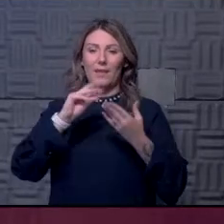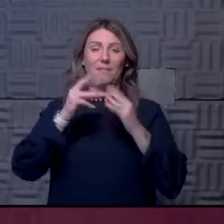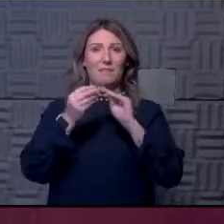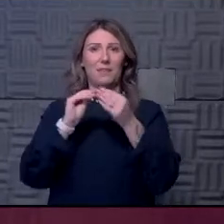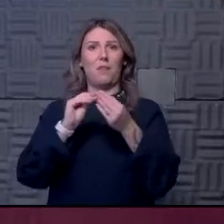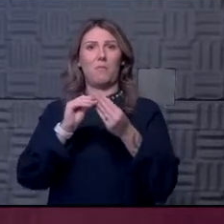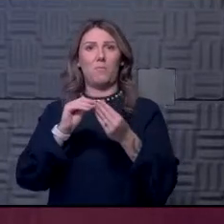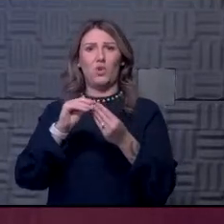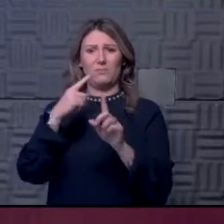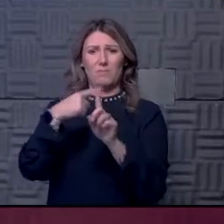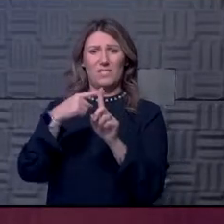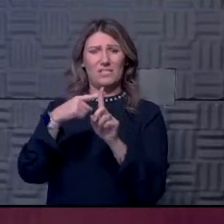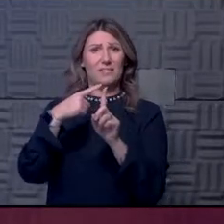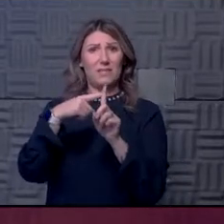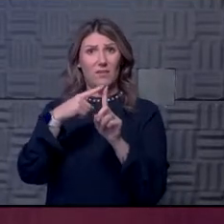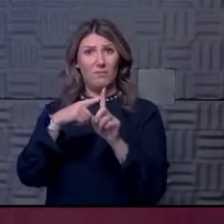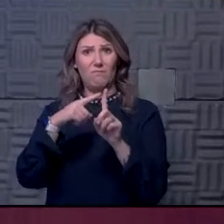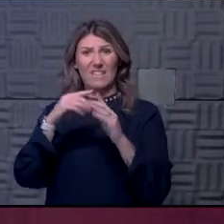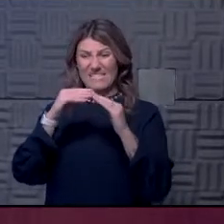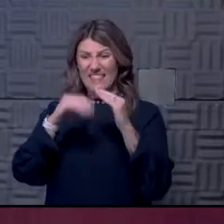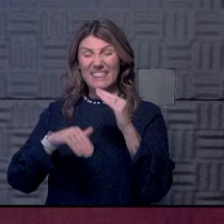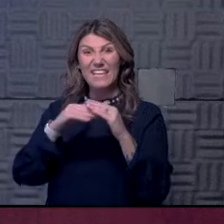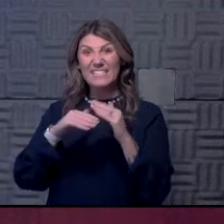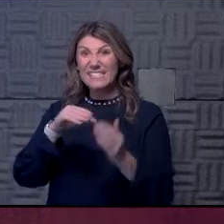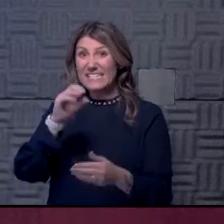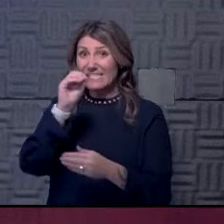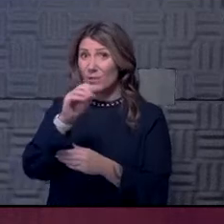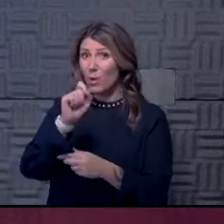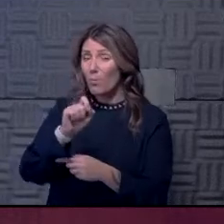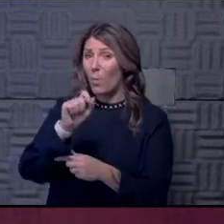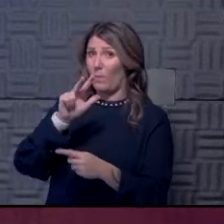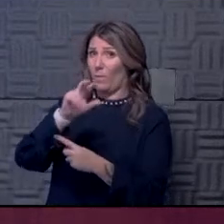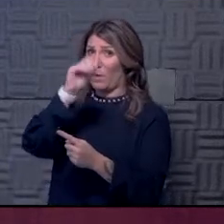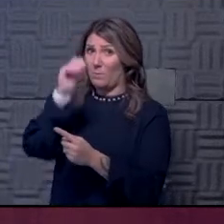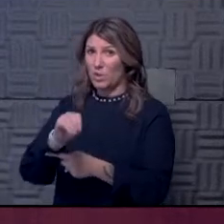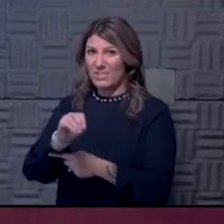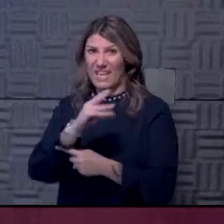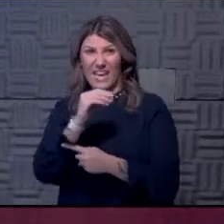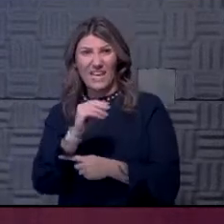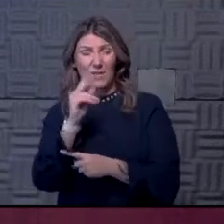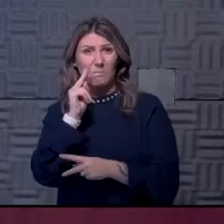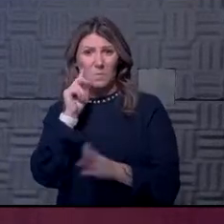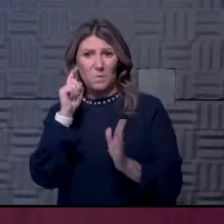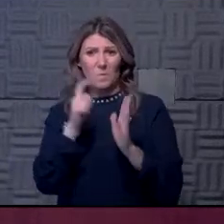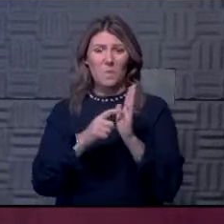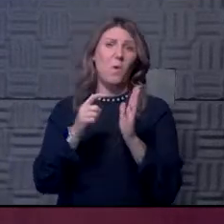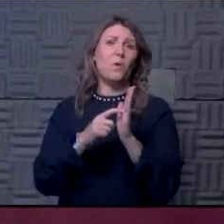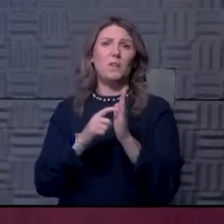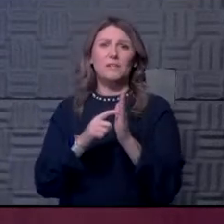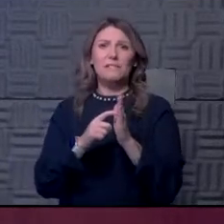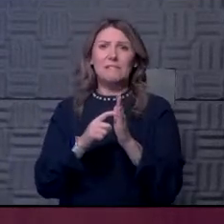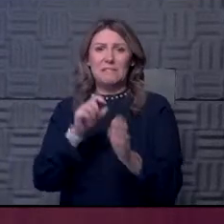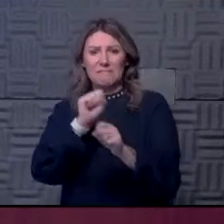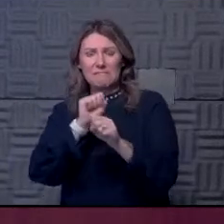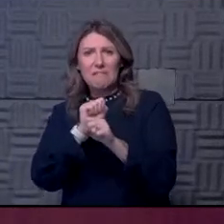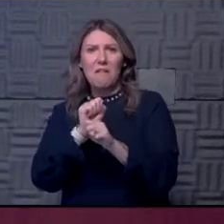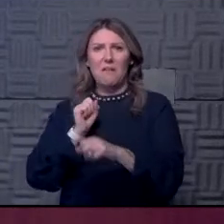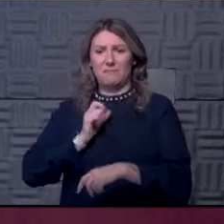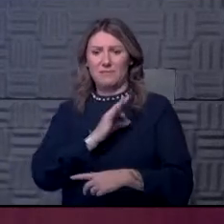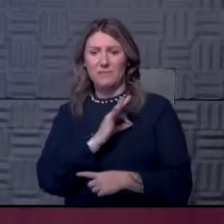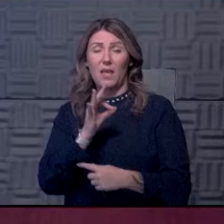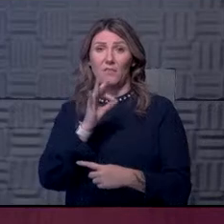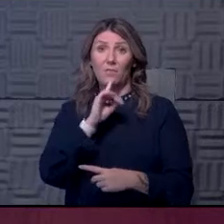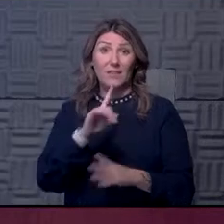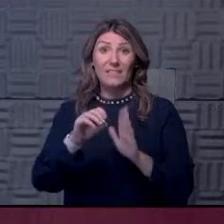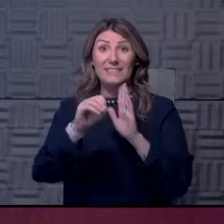rate is less than 0.3 percent at this point, which is pretty remarkable. And if you look at our faculty and staff, it's essentially zero. So it